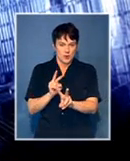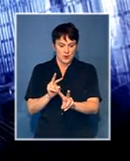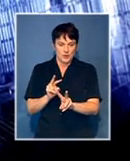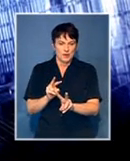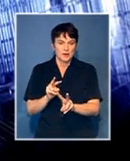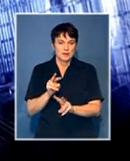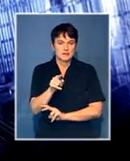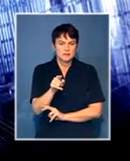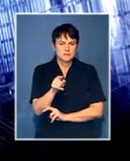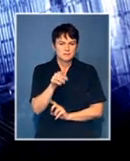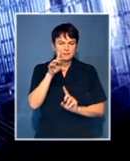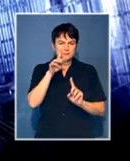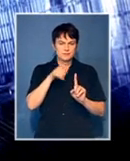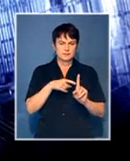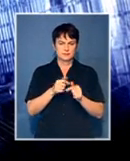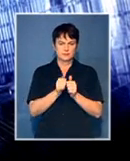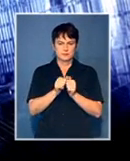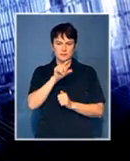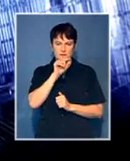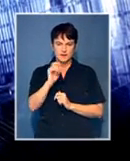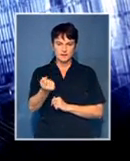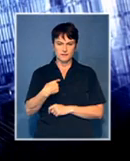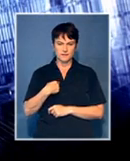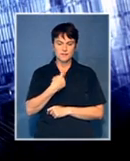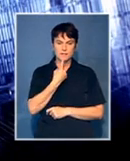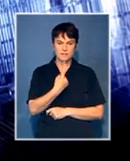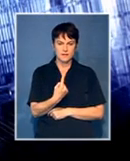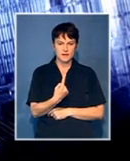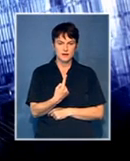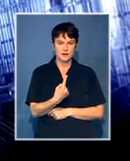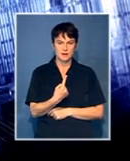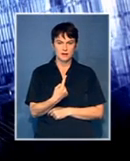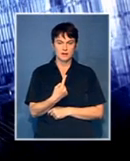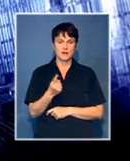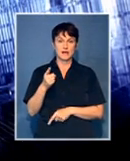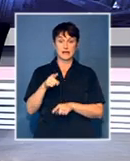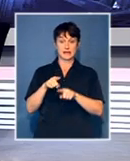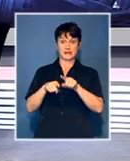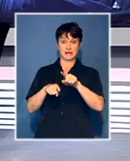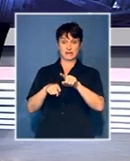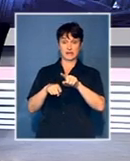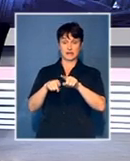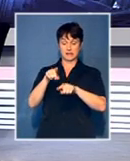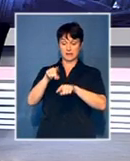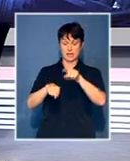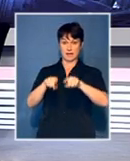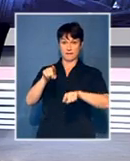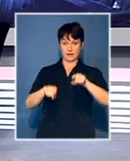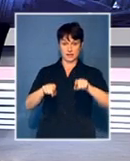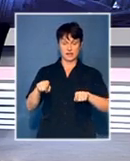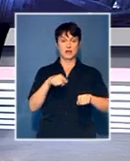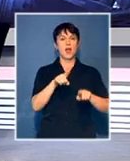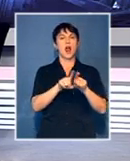This one coming from, let's see, who is it coming from? It comes from Black Ken. I'd say there's diversity when universities like Potterstrom